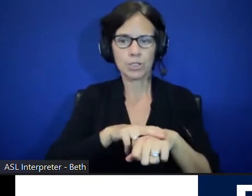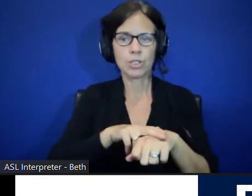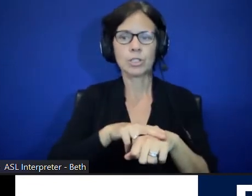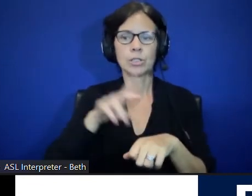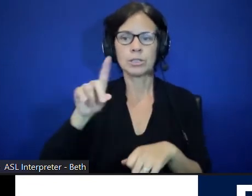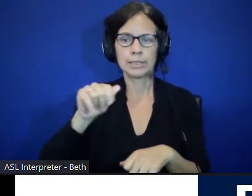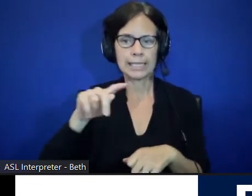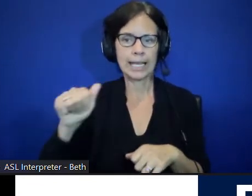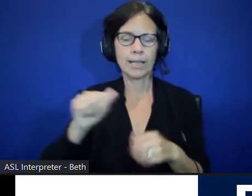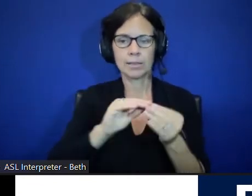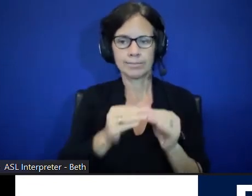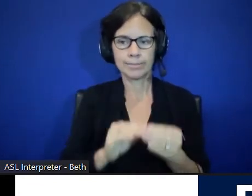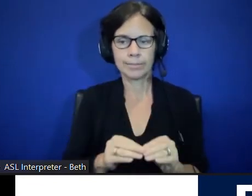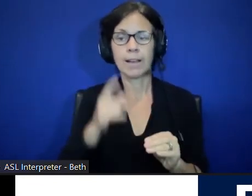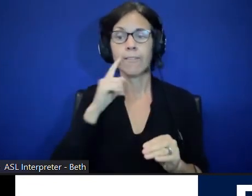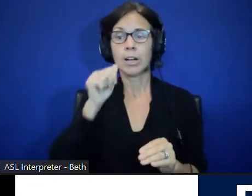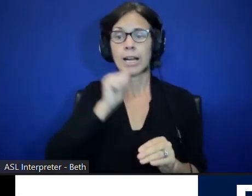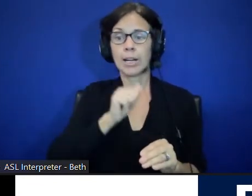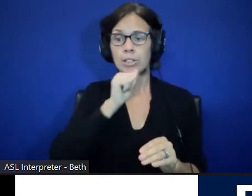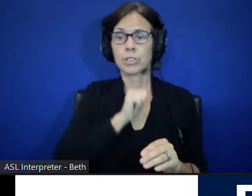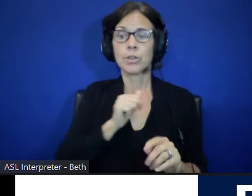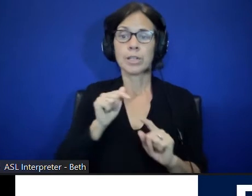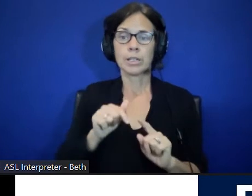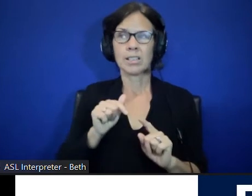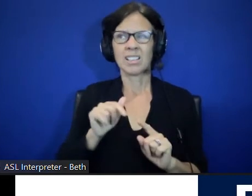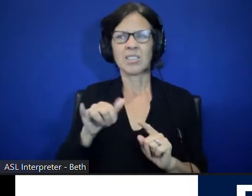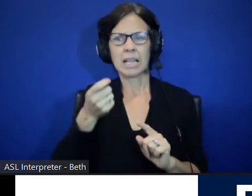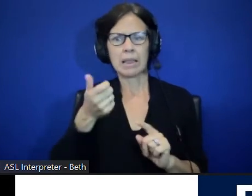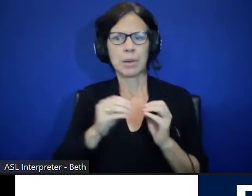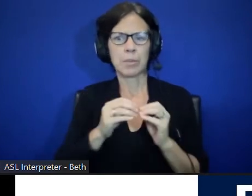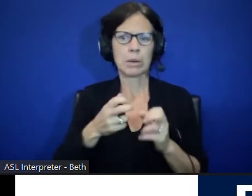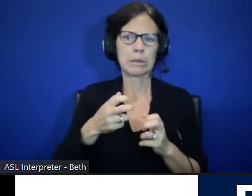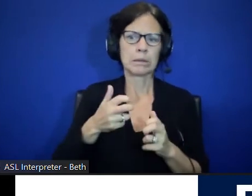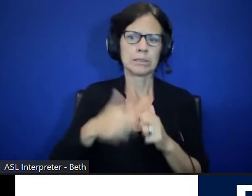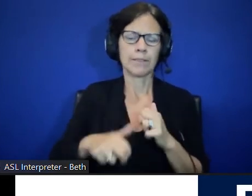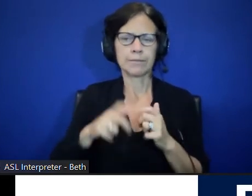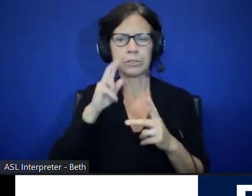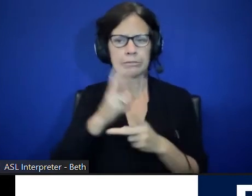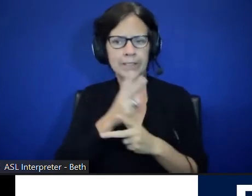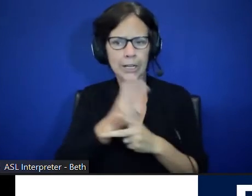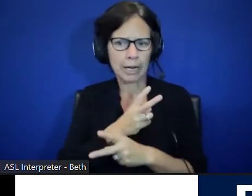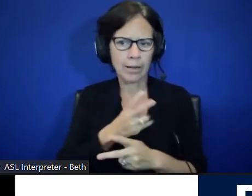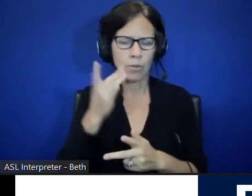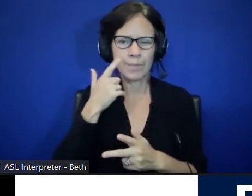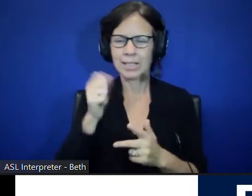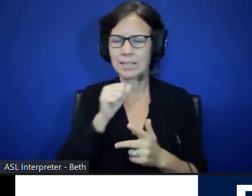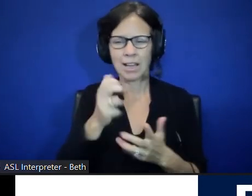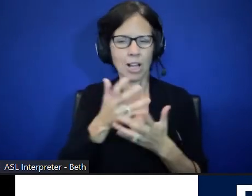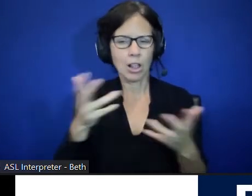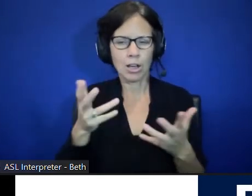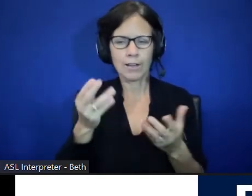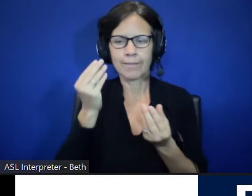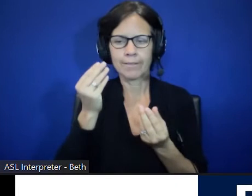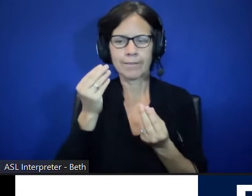The individual for Arizona, it was a bit harder to parse, because there's just not a lot of data out there.